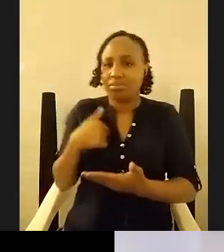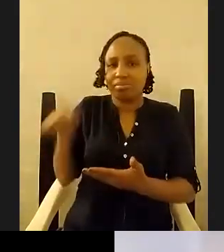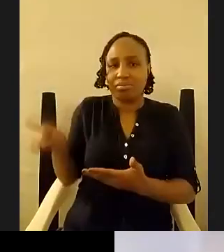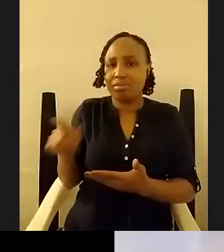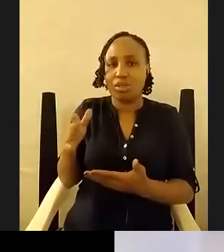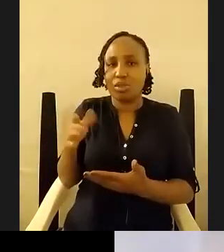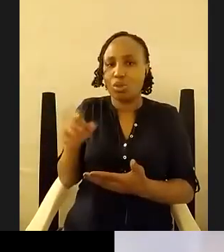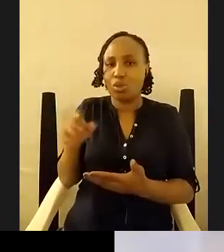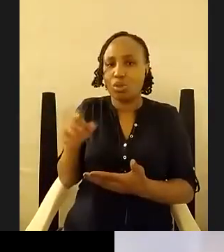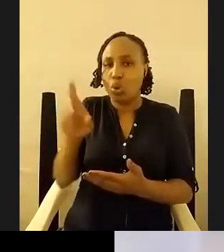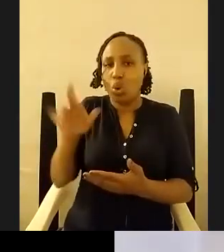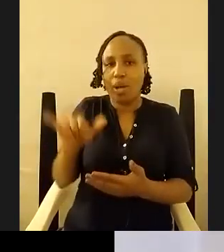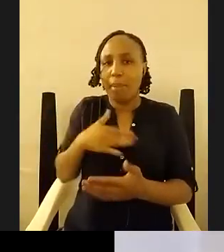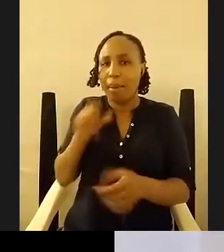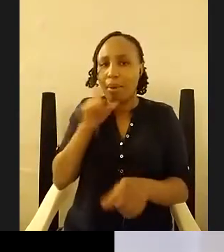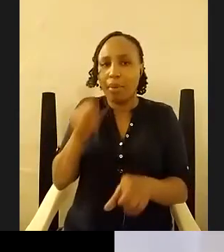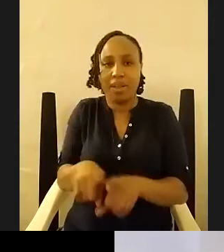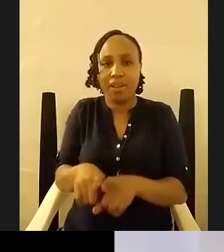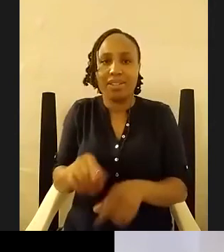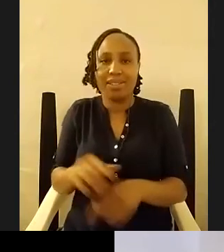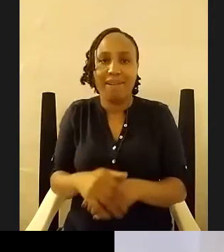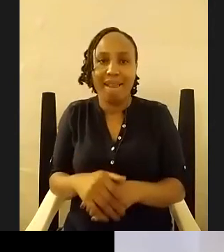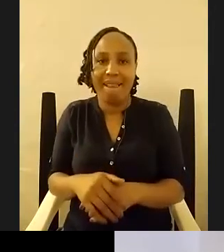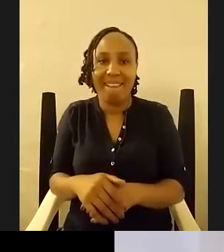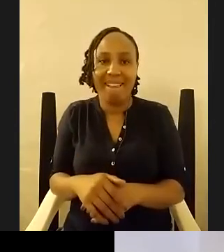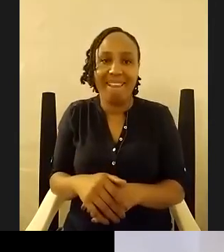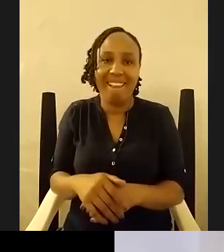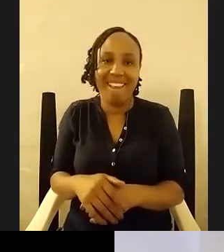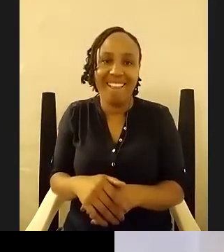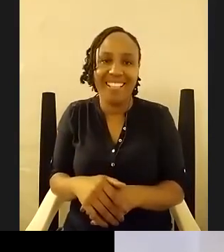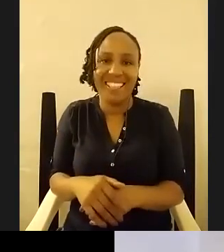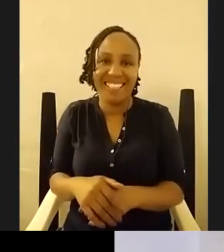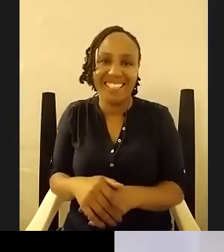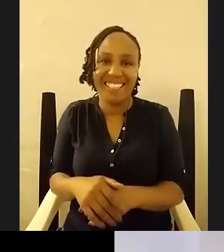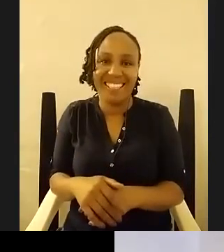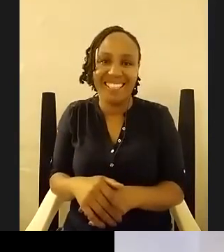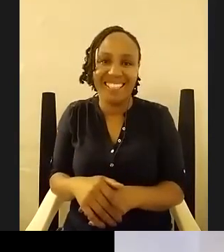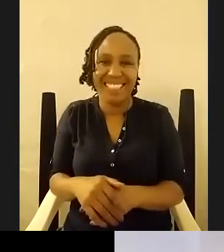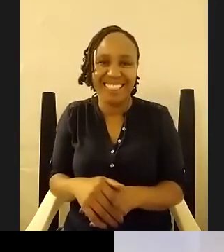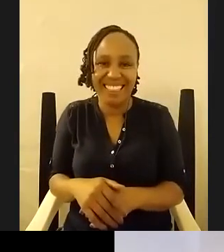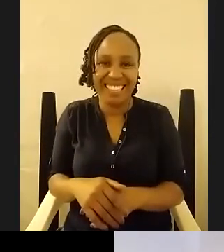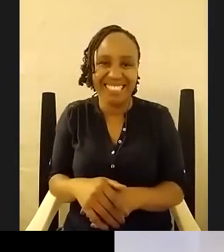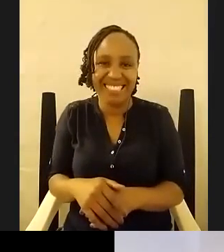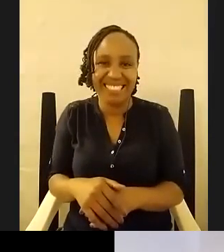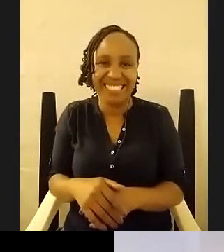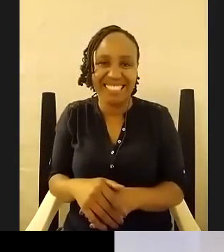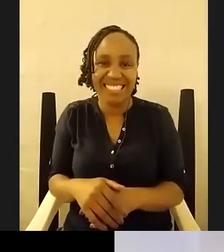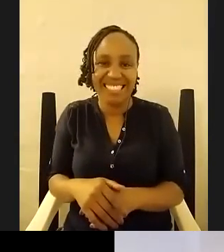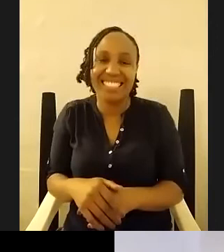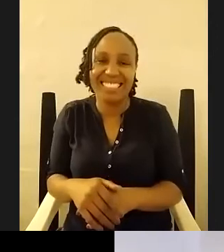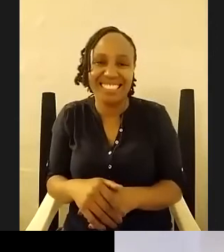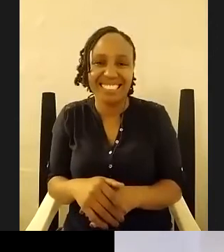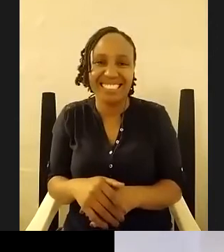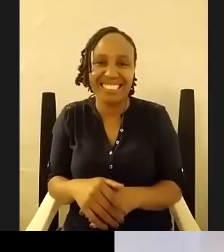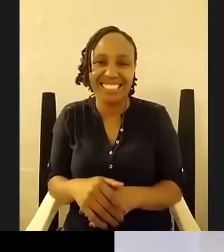cold and freezing london thank there we go votes everyone vote for remy yeah the hats everyone vote for remy the